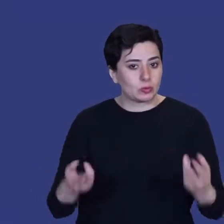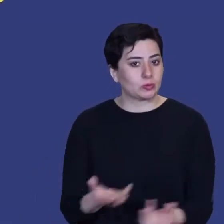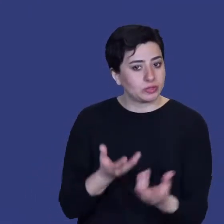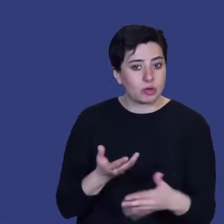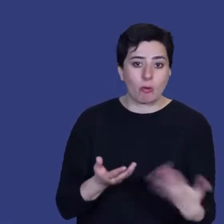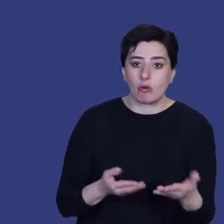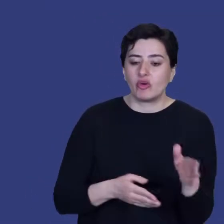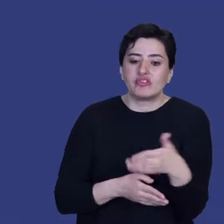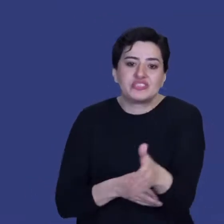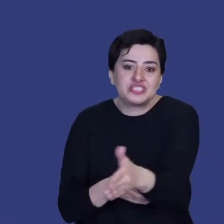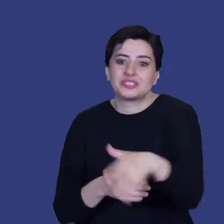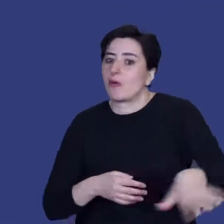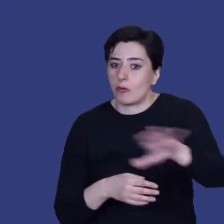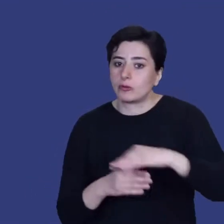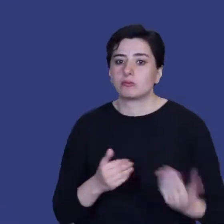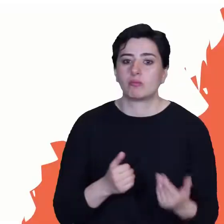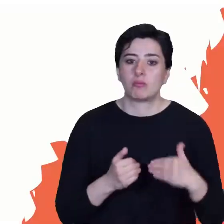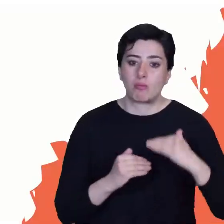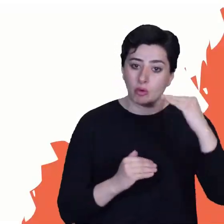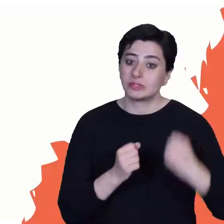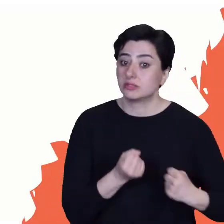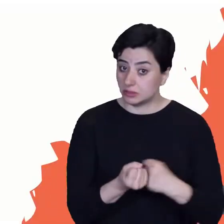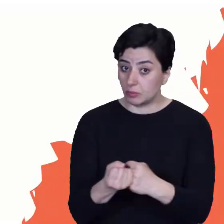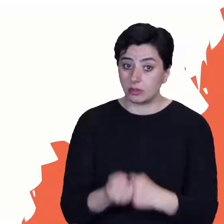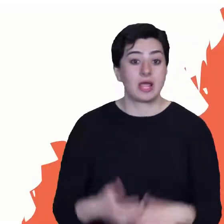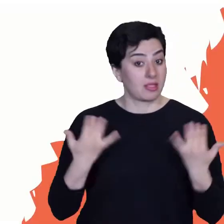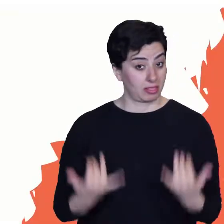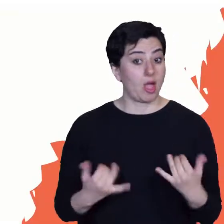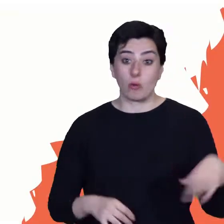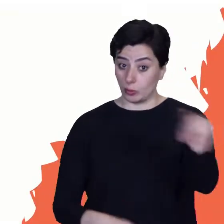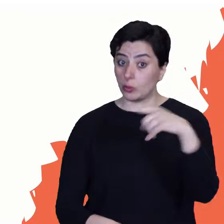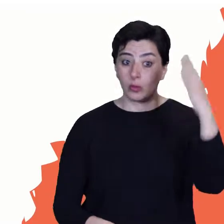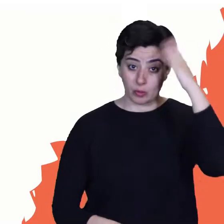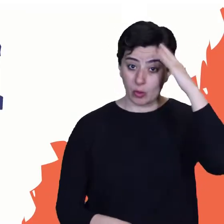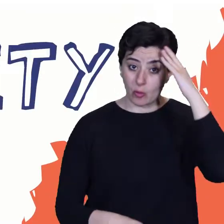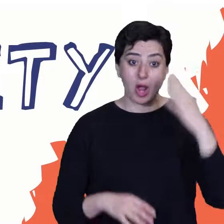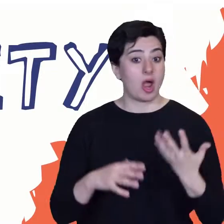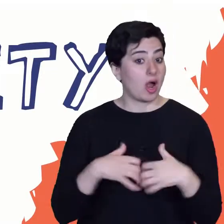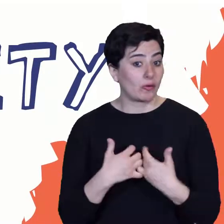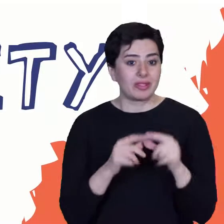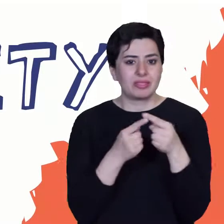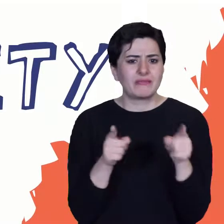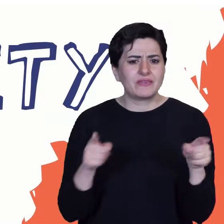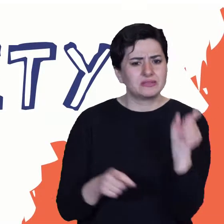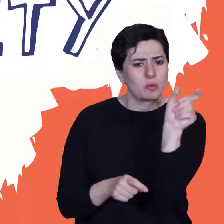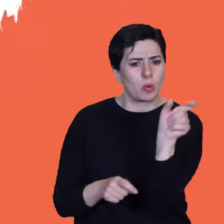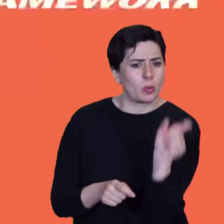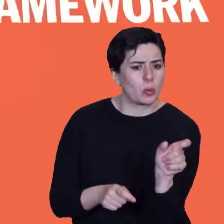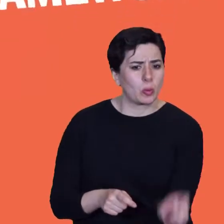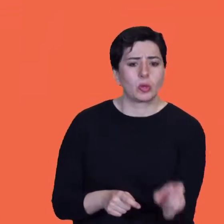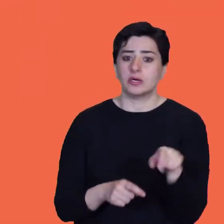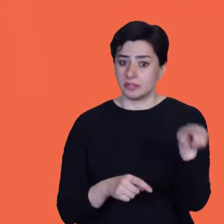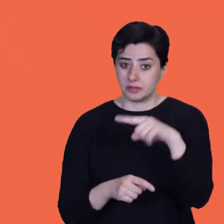fish for the villagers to eat and sell at market. Now you know about hazards, disasters, vulnerability and risk.